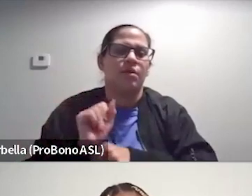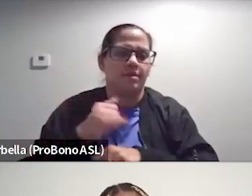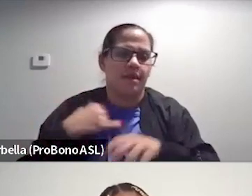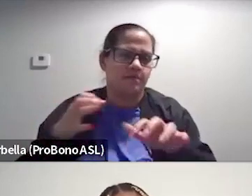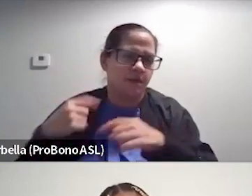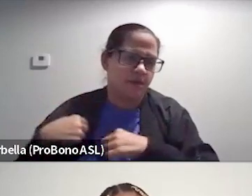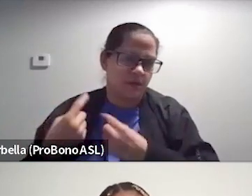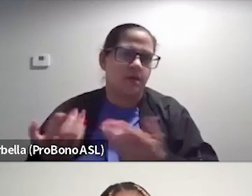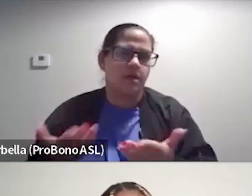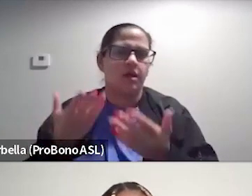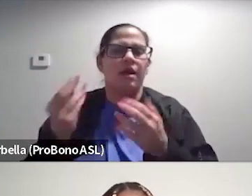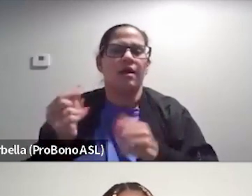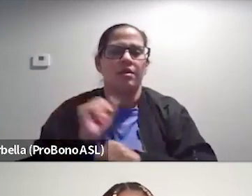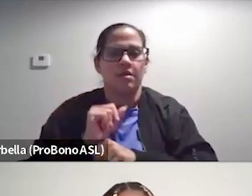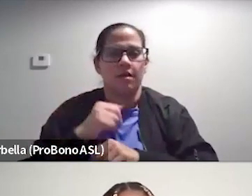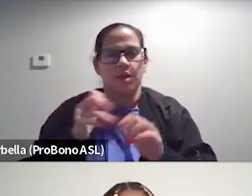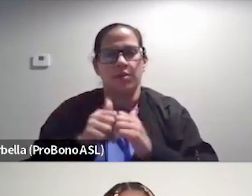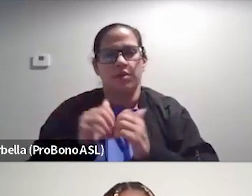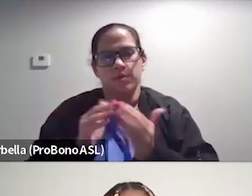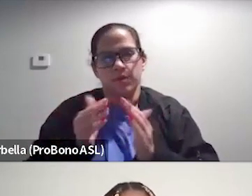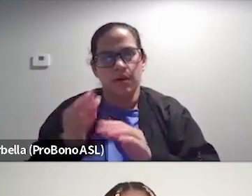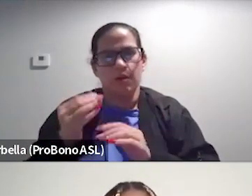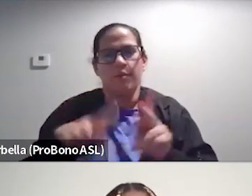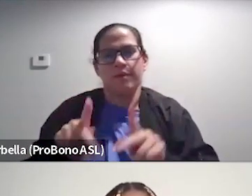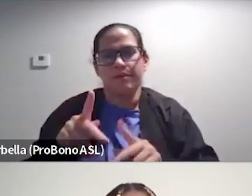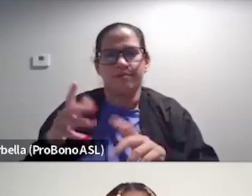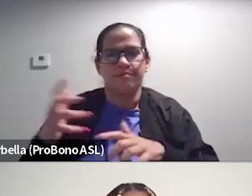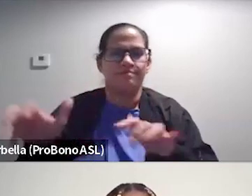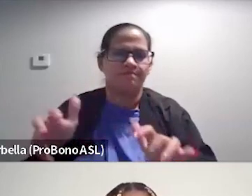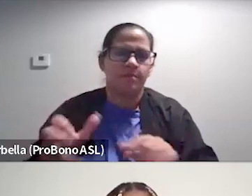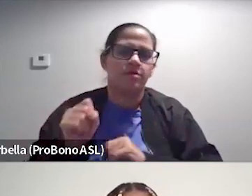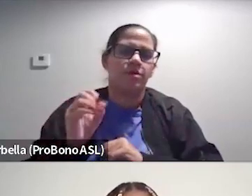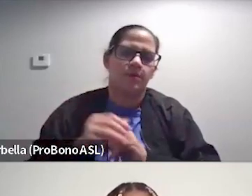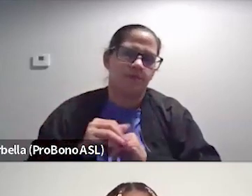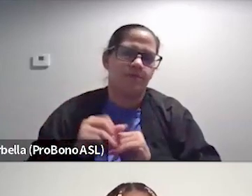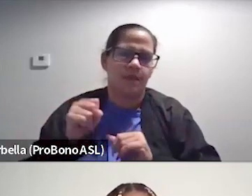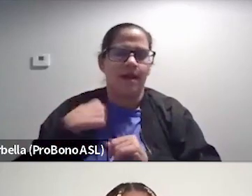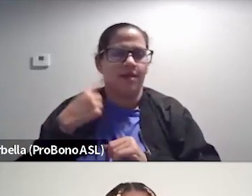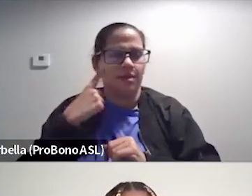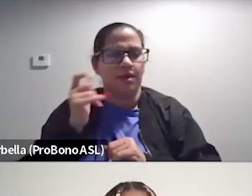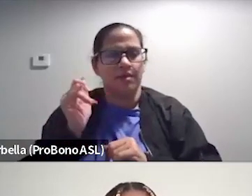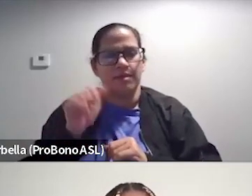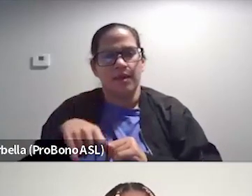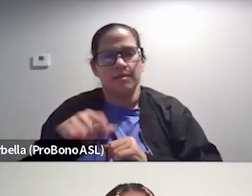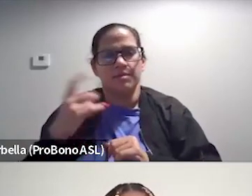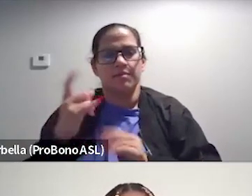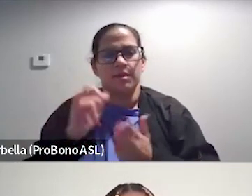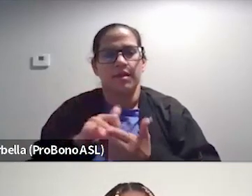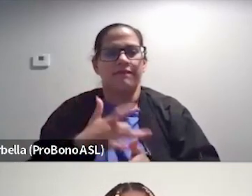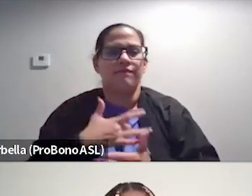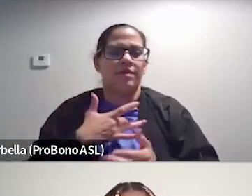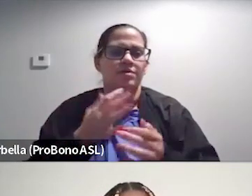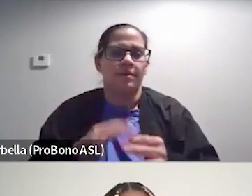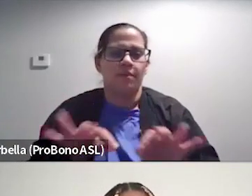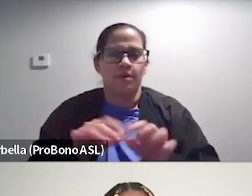done here and the work that I've done with community and what folks have been up to. So yeah, I think that that is something that feels important